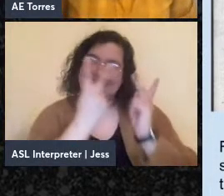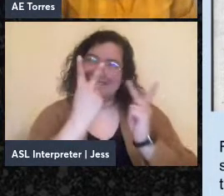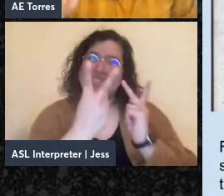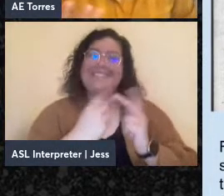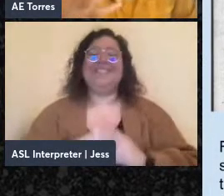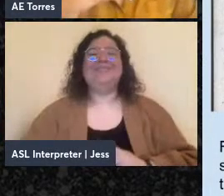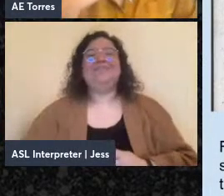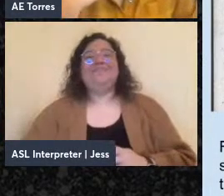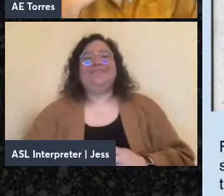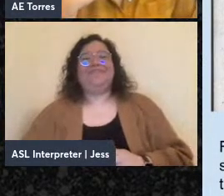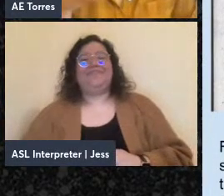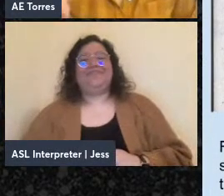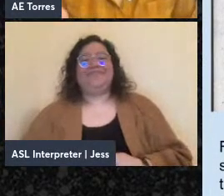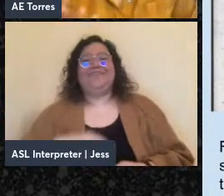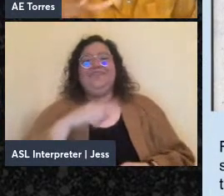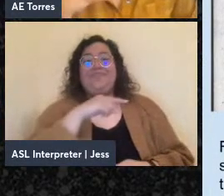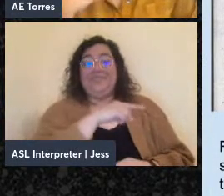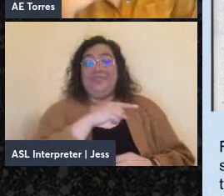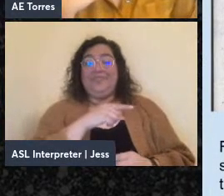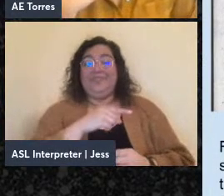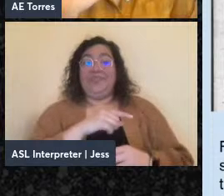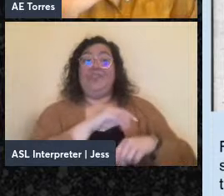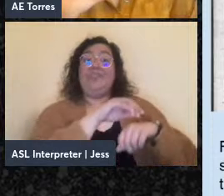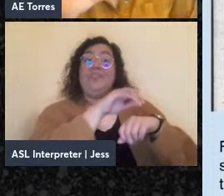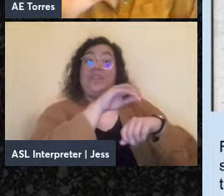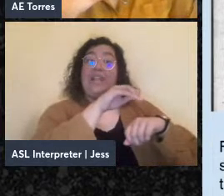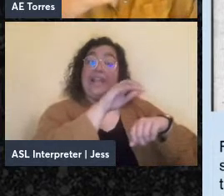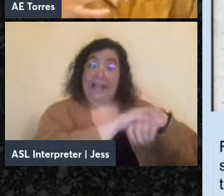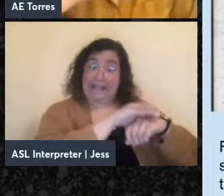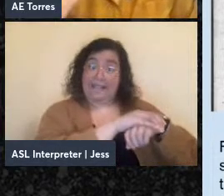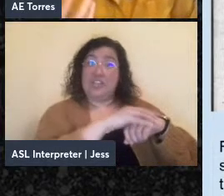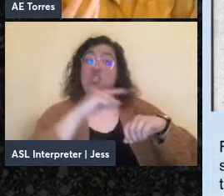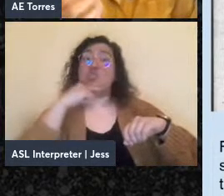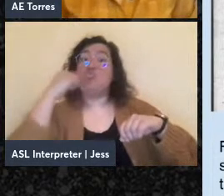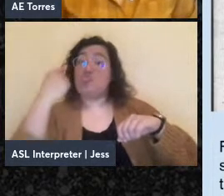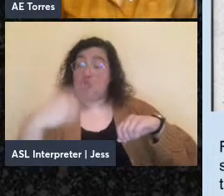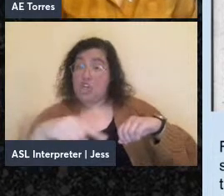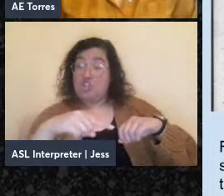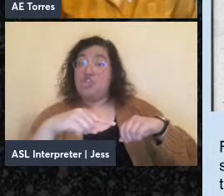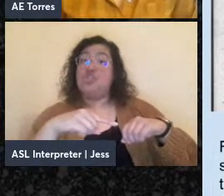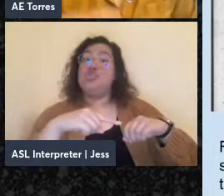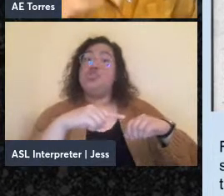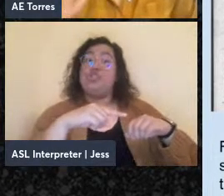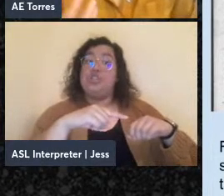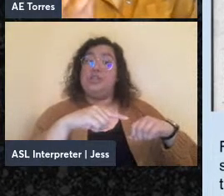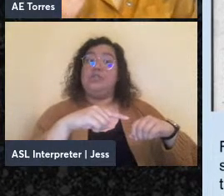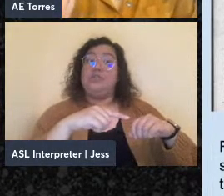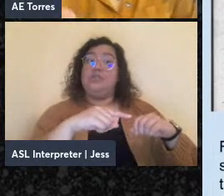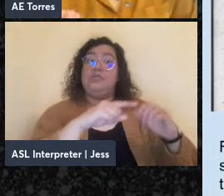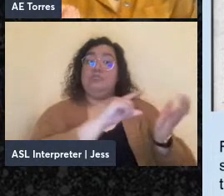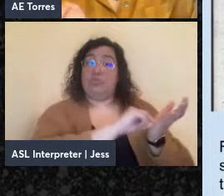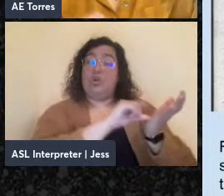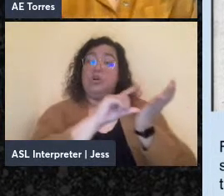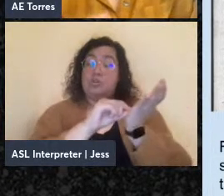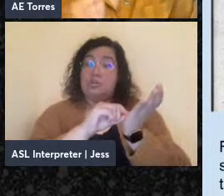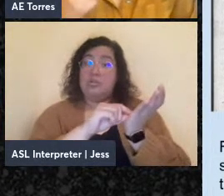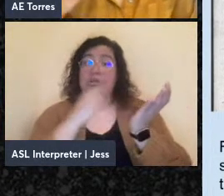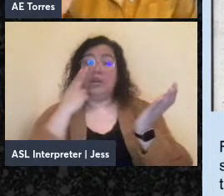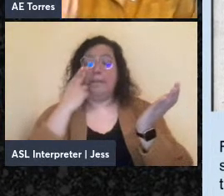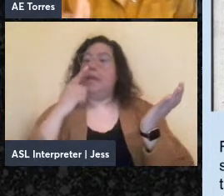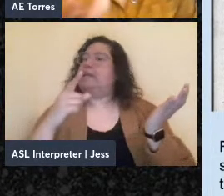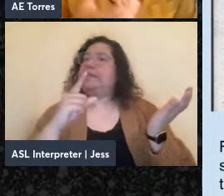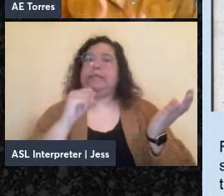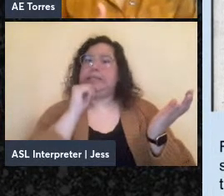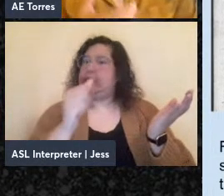the in the Yiddish, in the English and Russian versions of Mutual Aid, he never explicitly uses the word